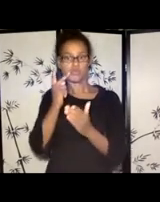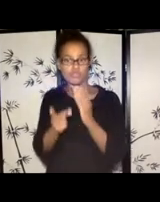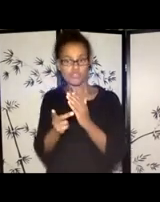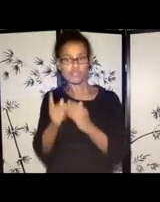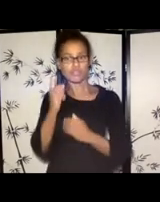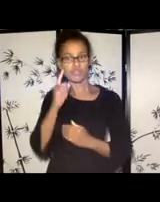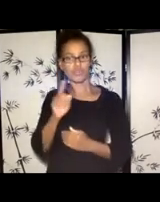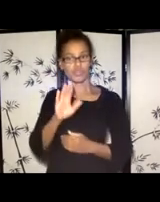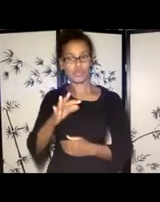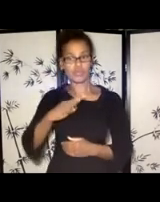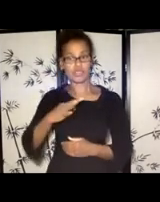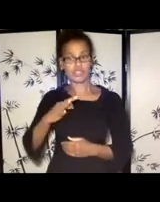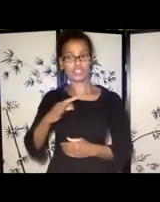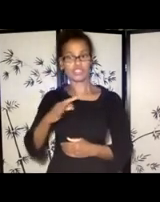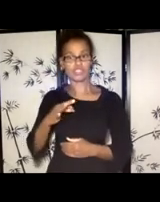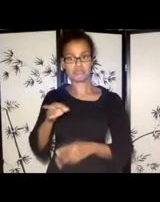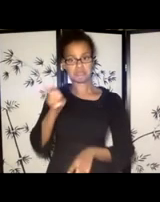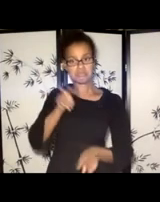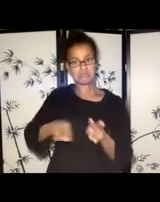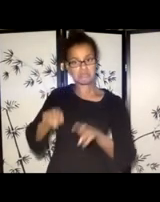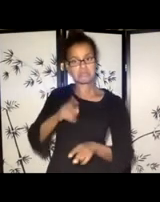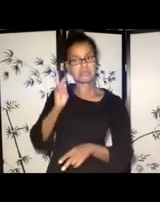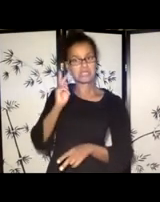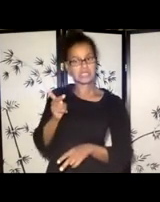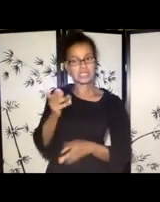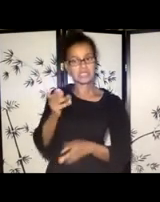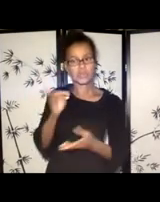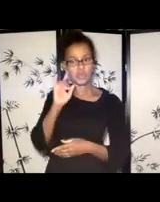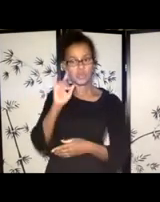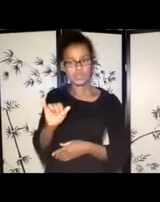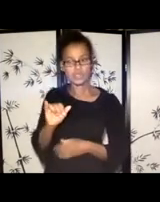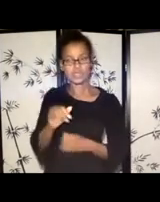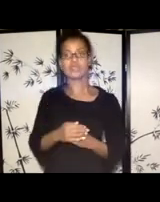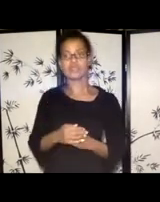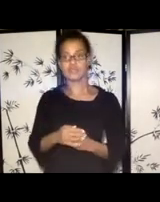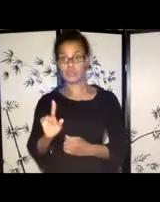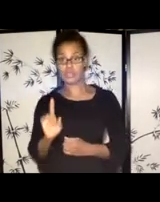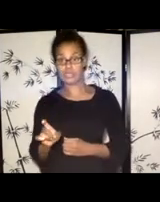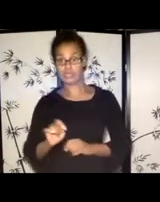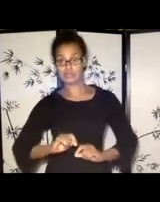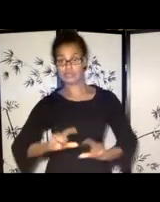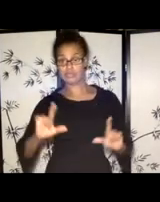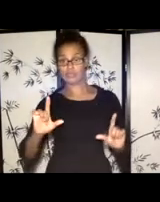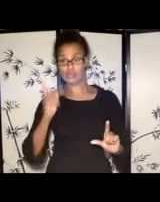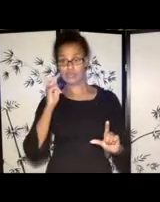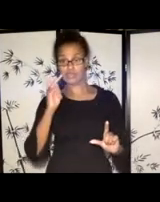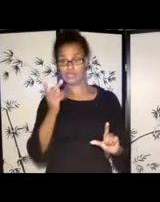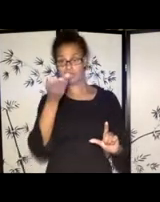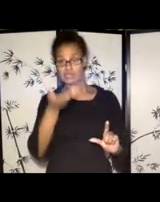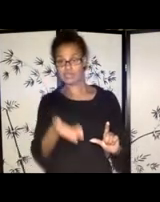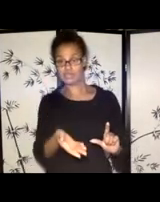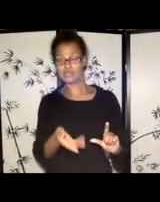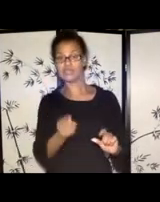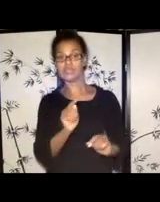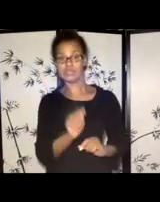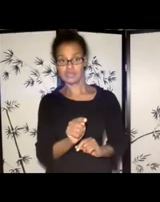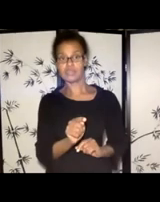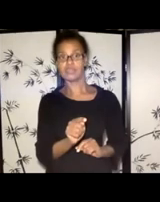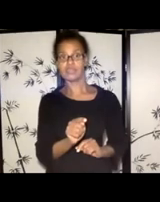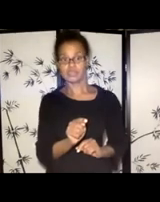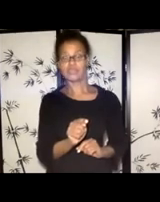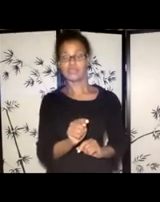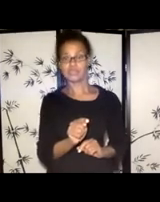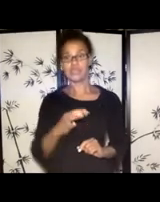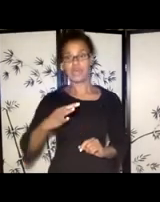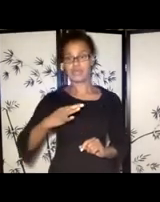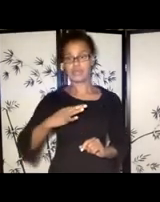And this will give you like a printable application